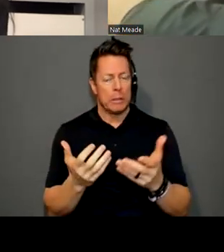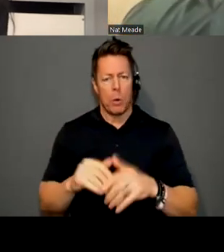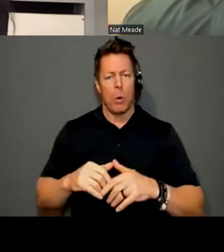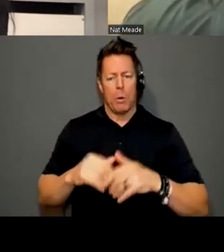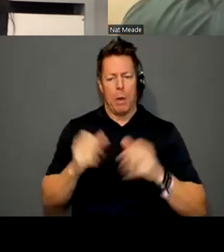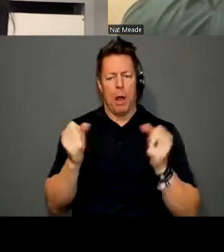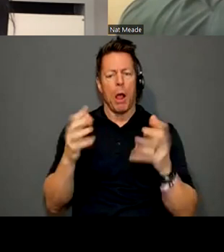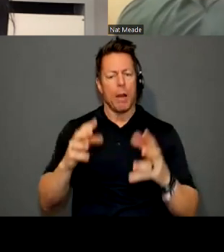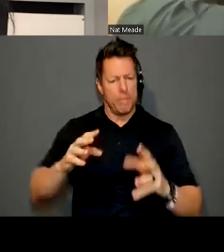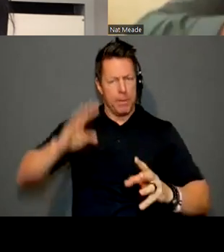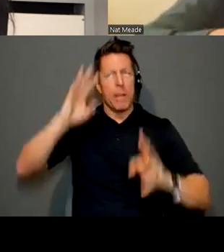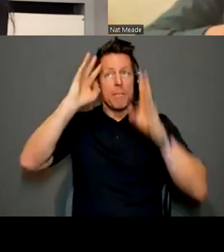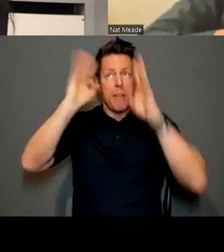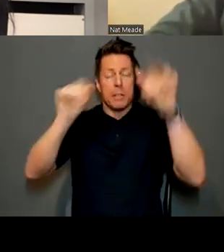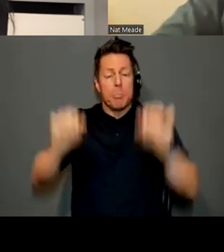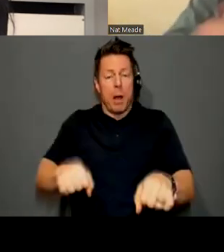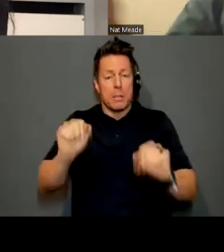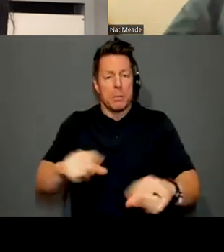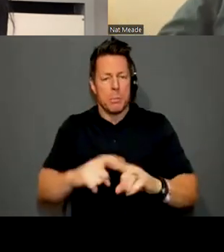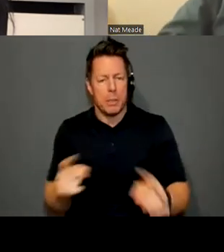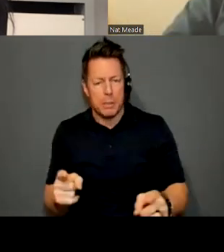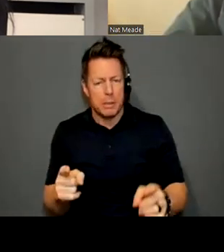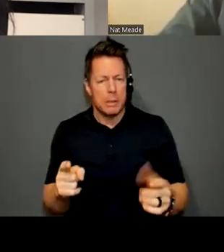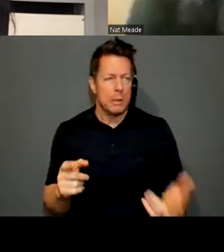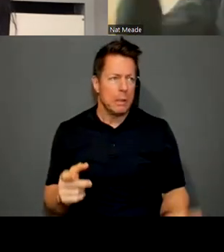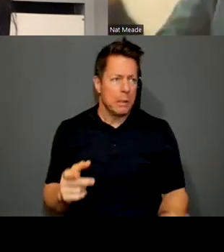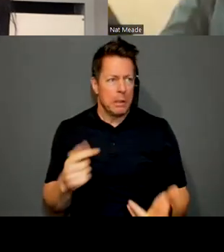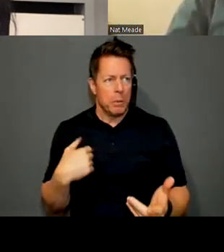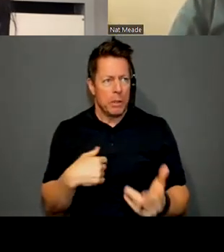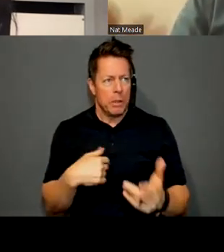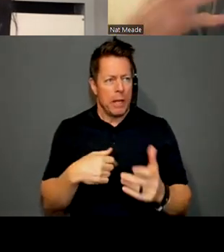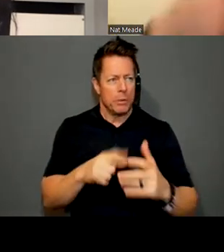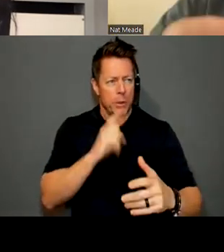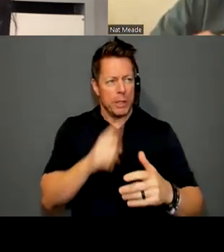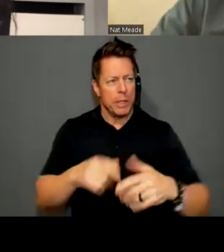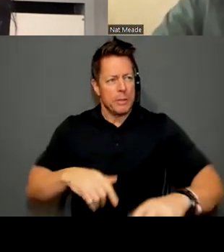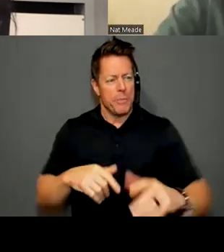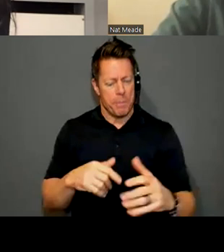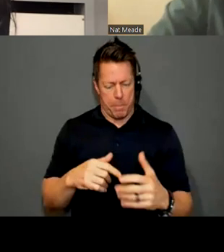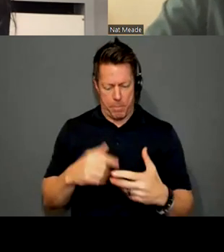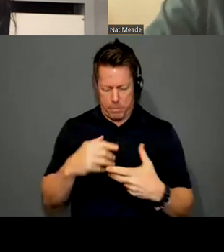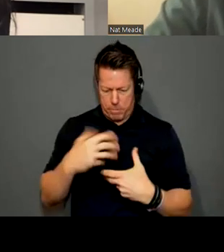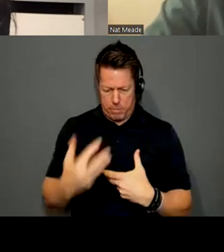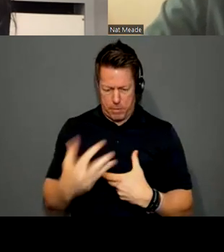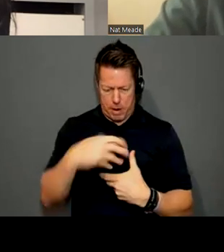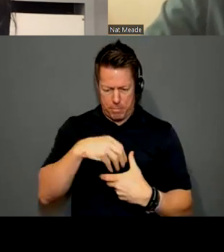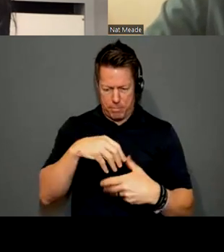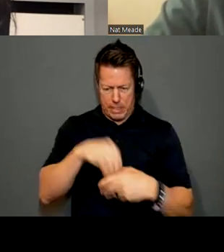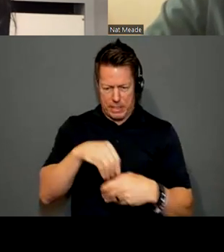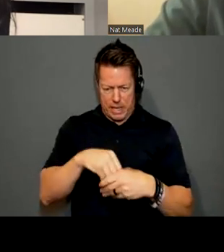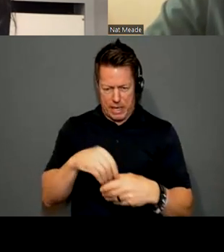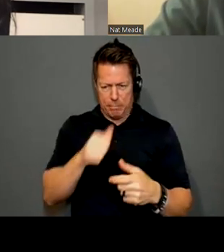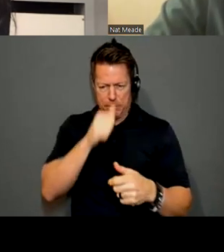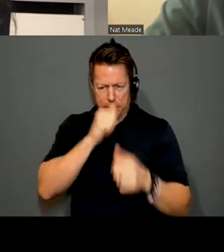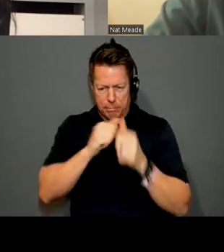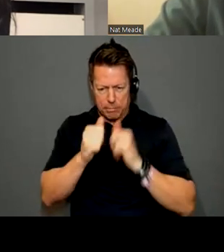but I think oftentimes, I think we're kind of dealing with, in a larger sense, I'm dealing with it as a parent and kind of trying to be